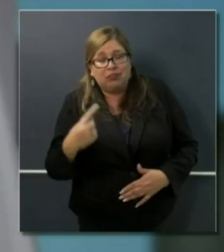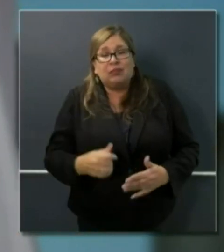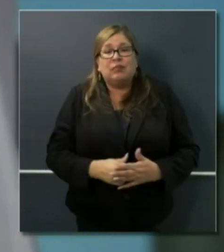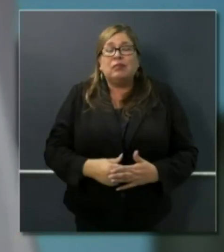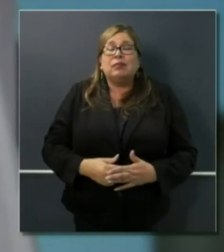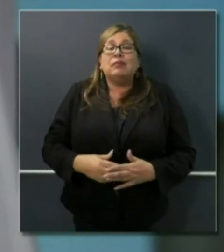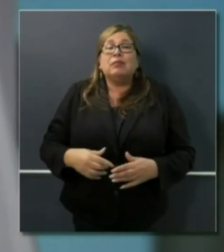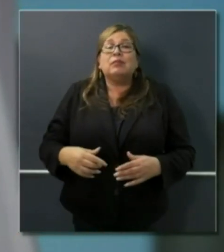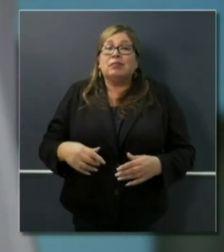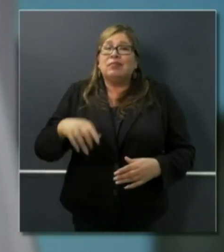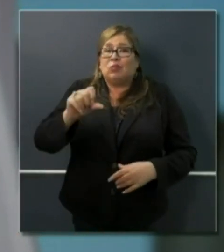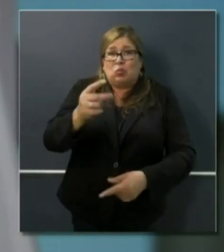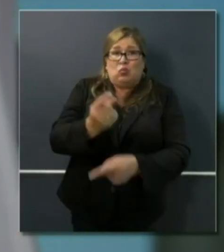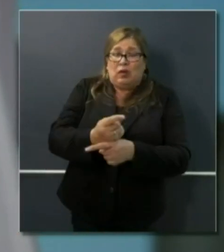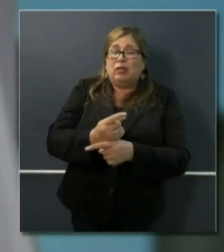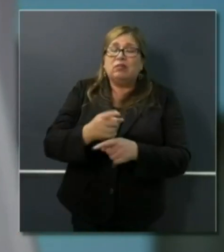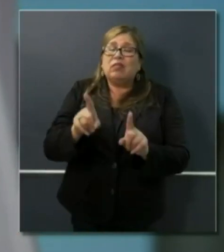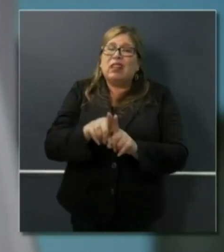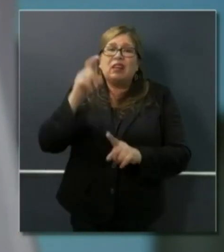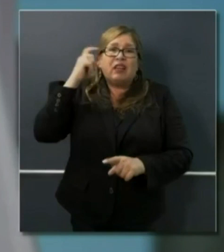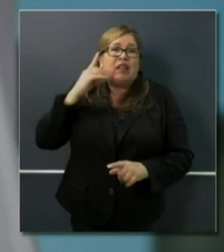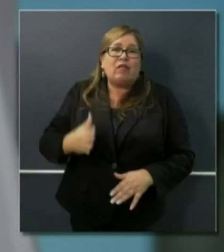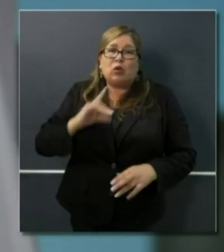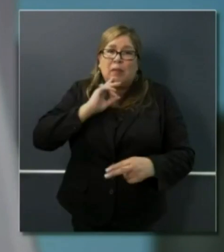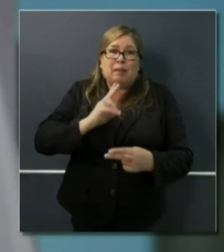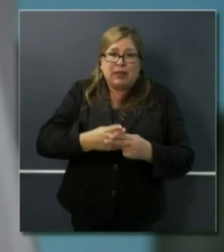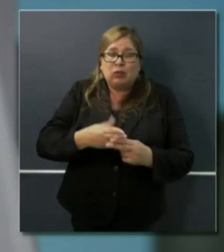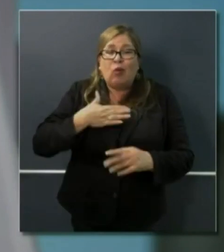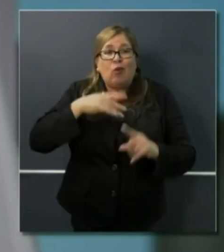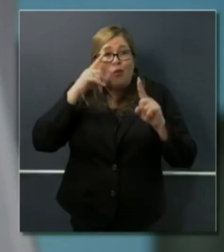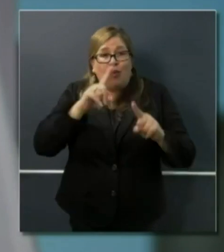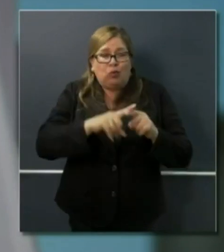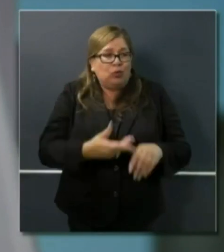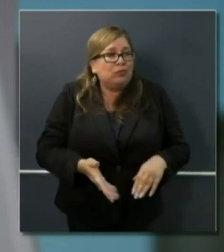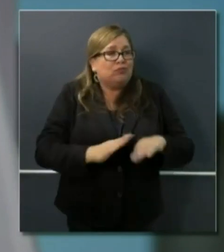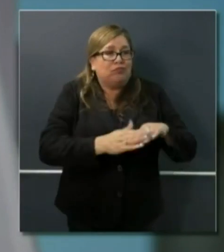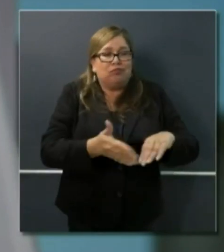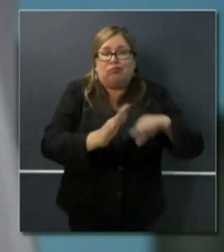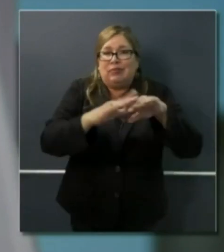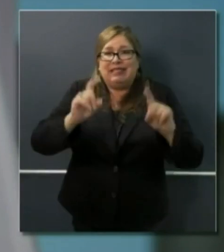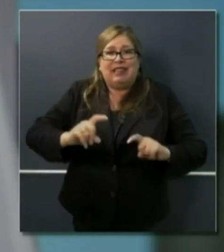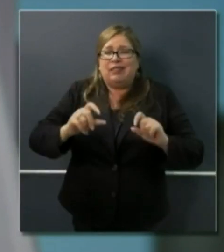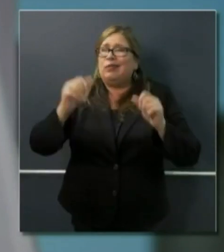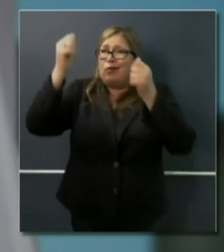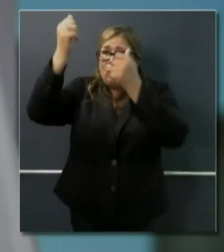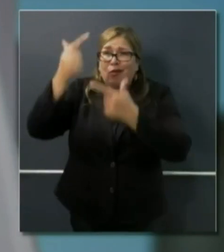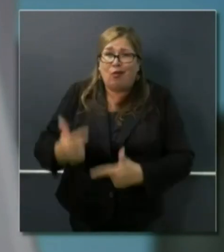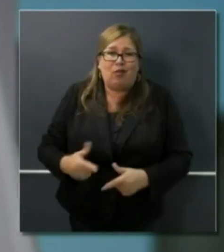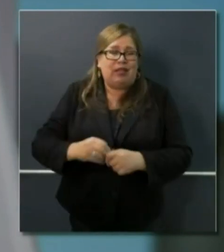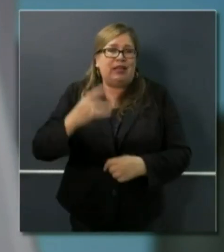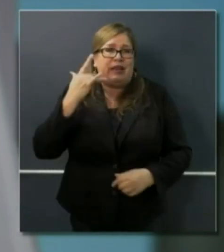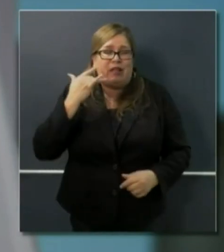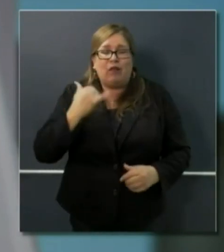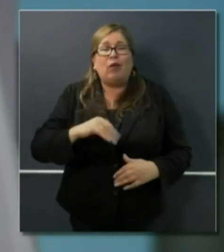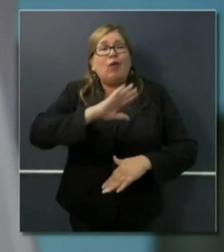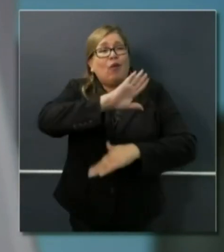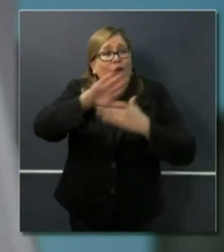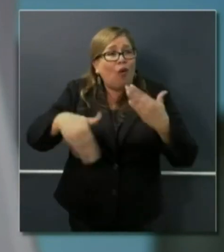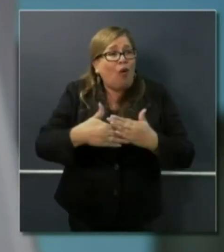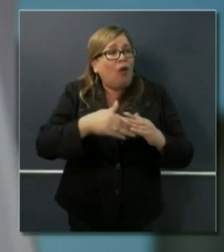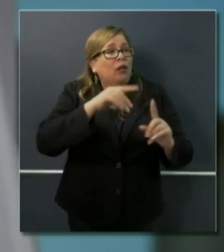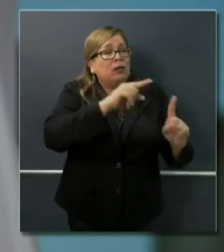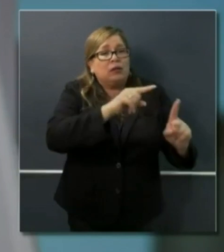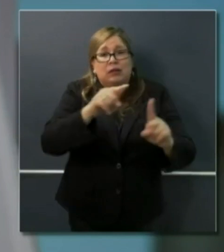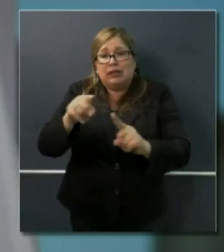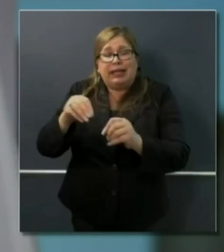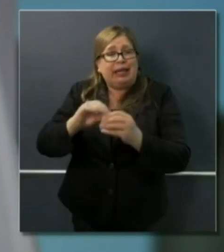is available throughout California. We see our community clinics and, frankly, all points of care in the community as potential testing